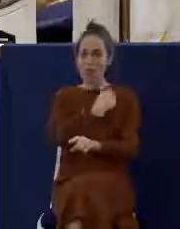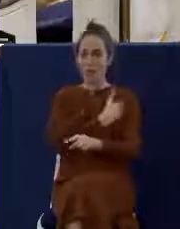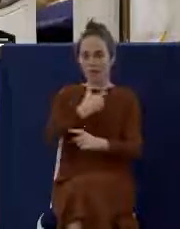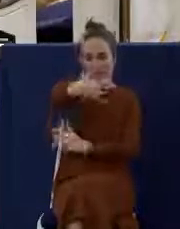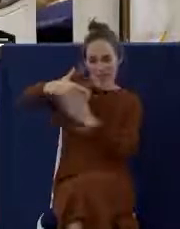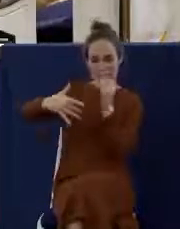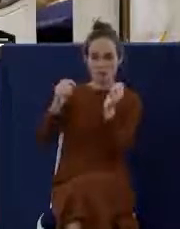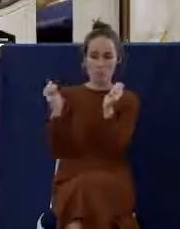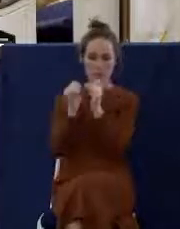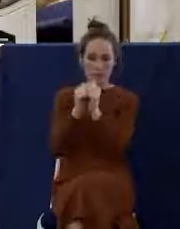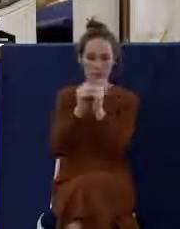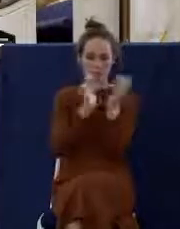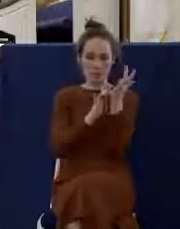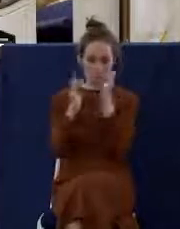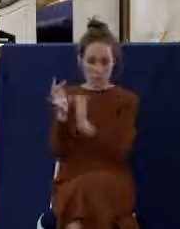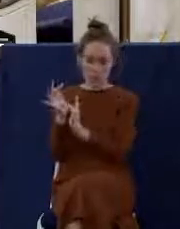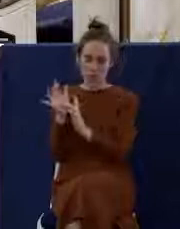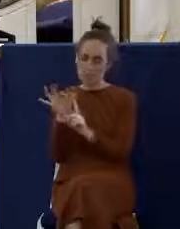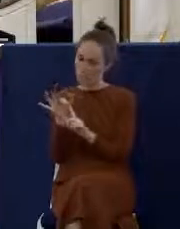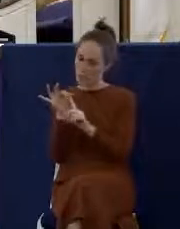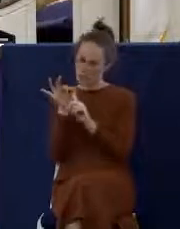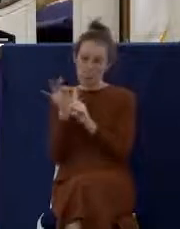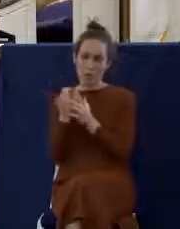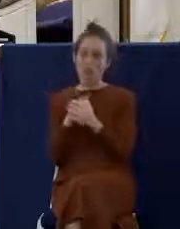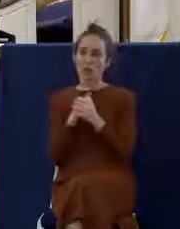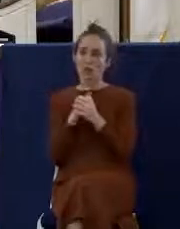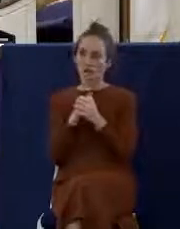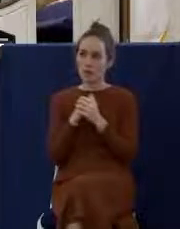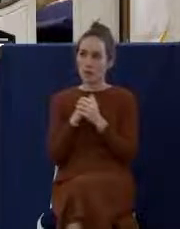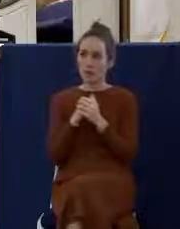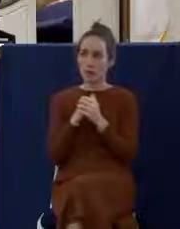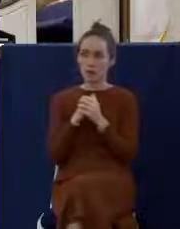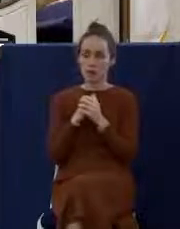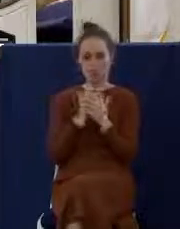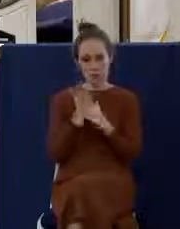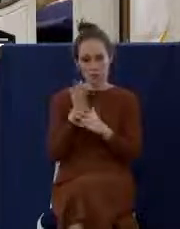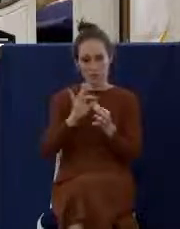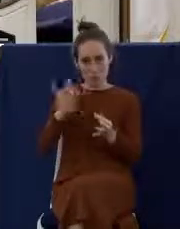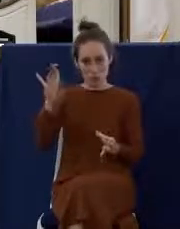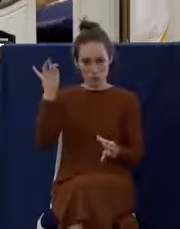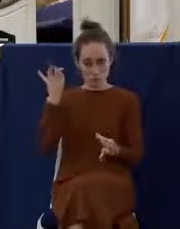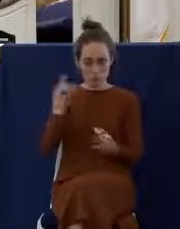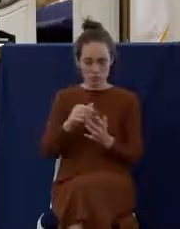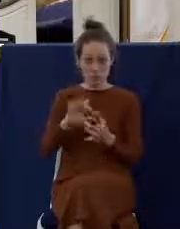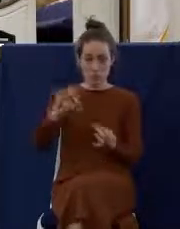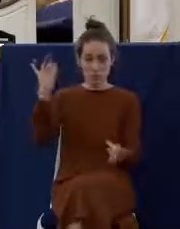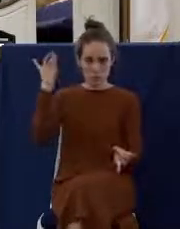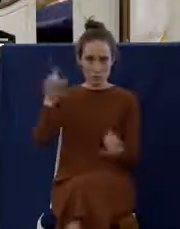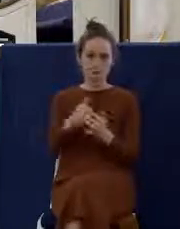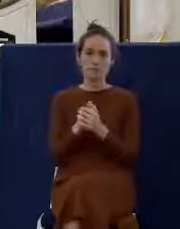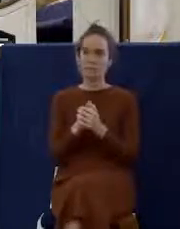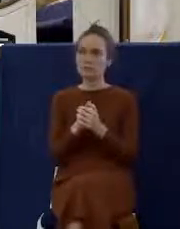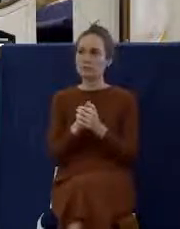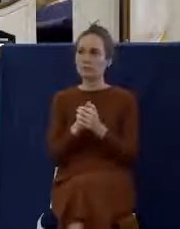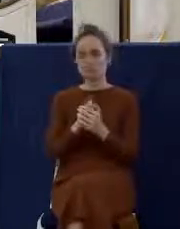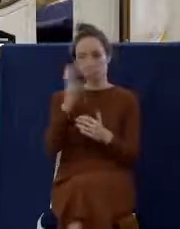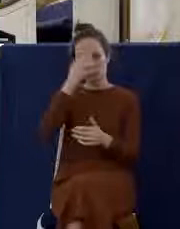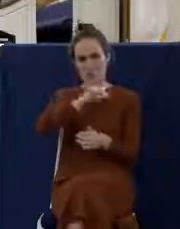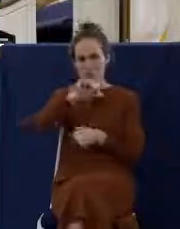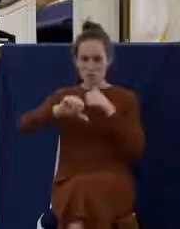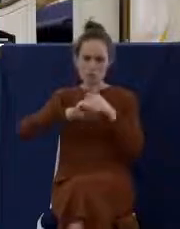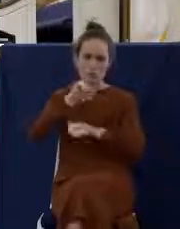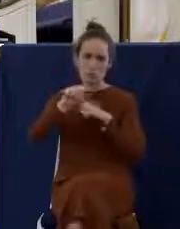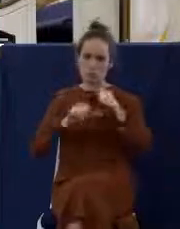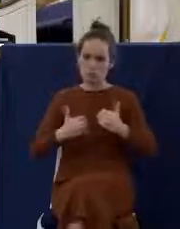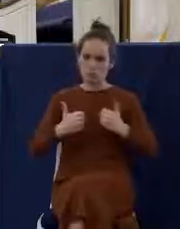Jesus in a very special, intimate way spiritually. That's the idea there. There's a beautiful fellowship. I'm reminded